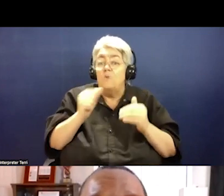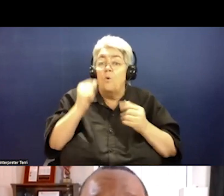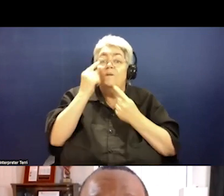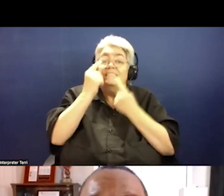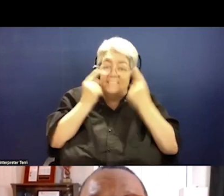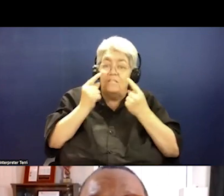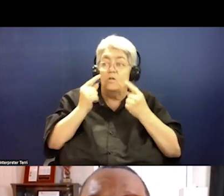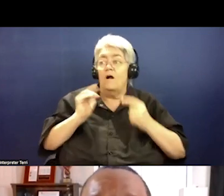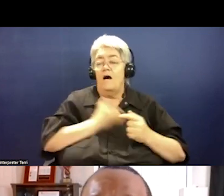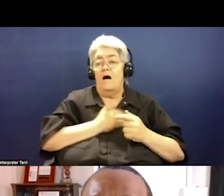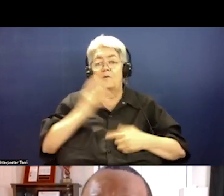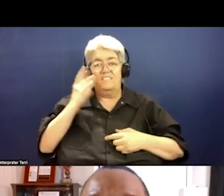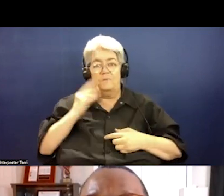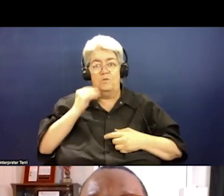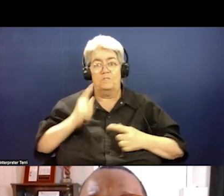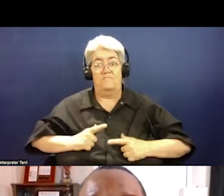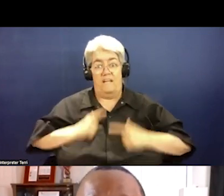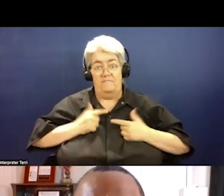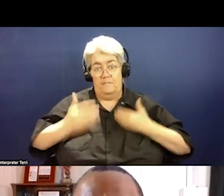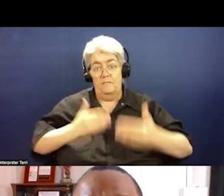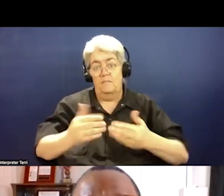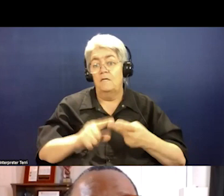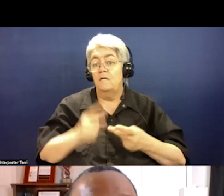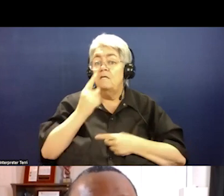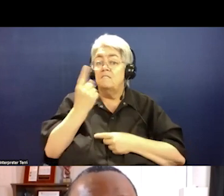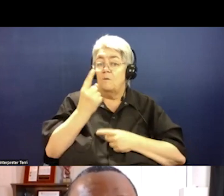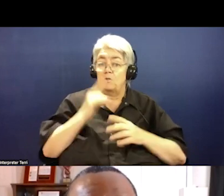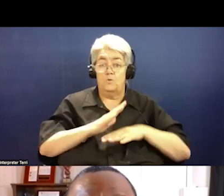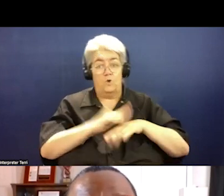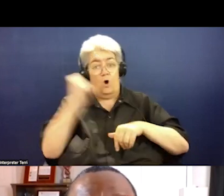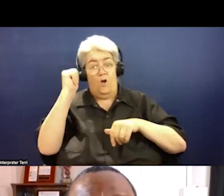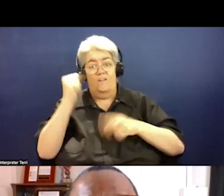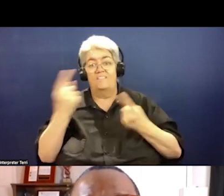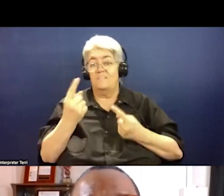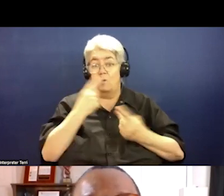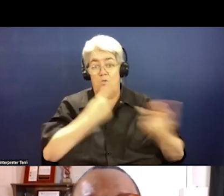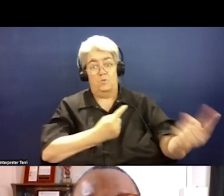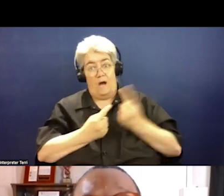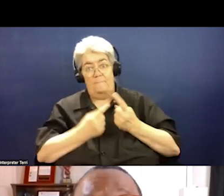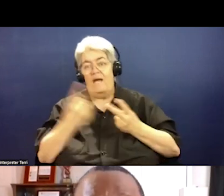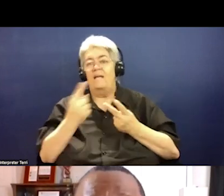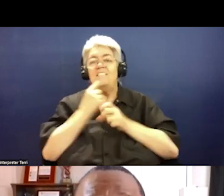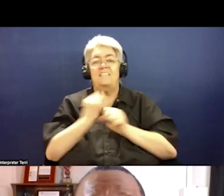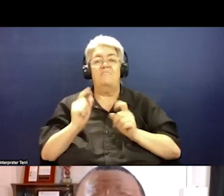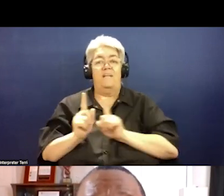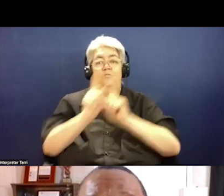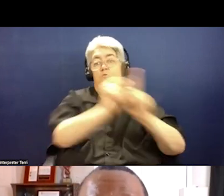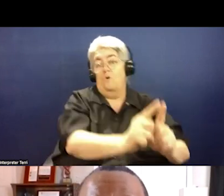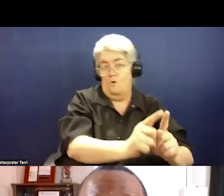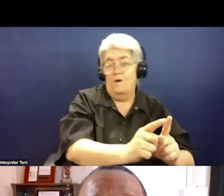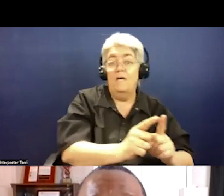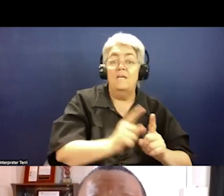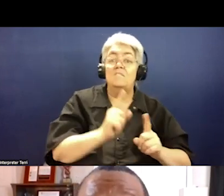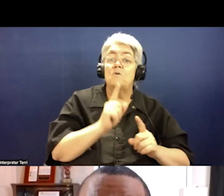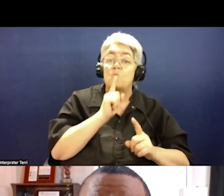I have a dream that someone to call, someone to come and a safe place to go becomes a reality, not for some, but